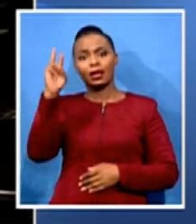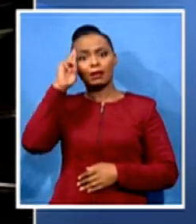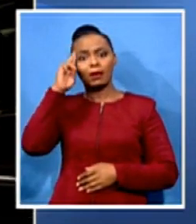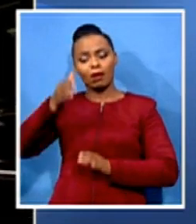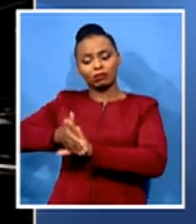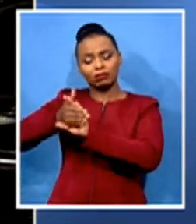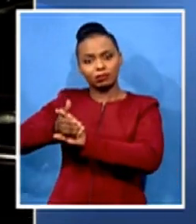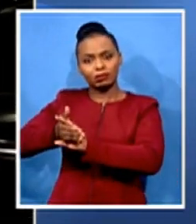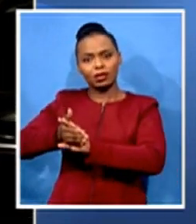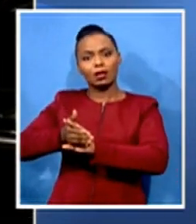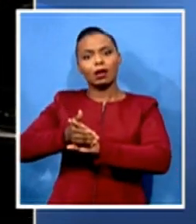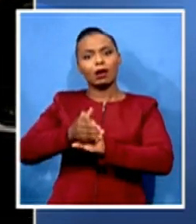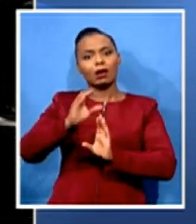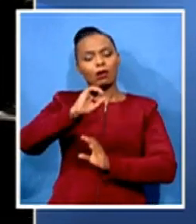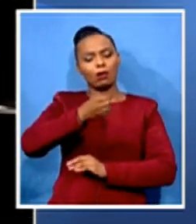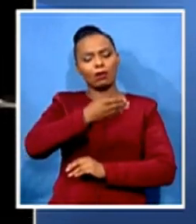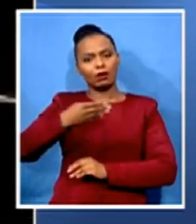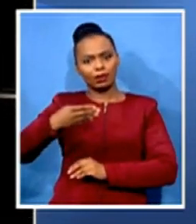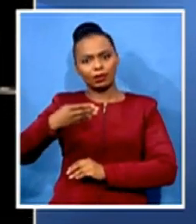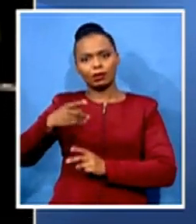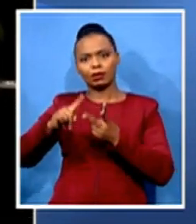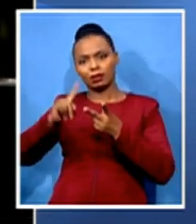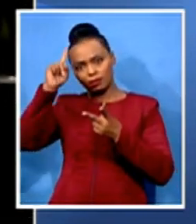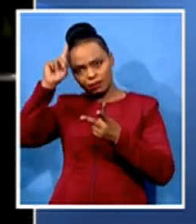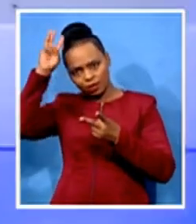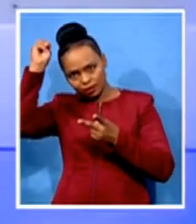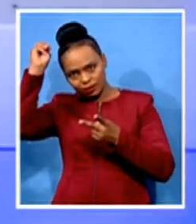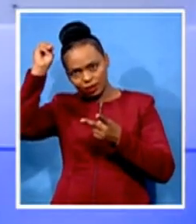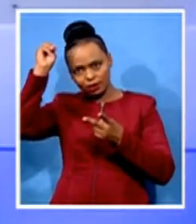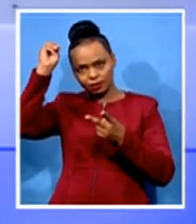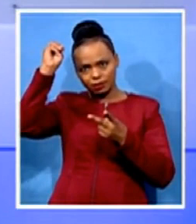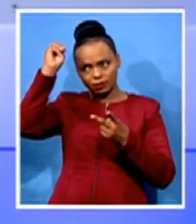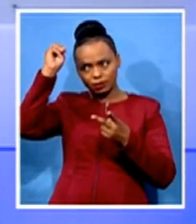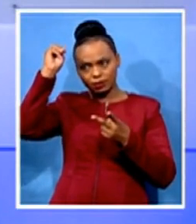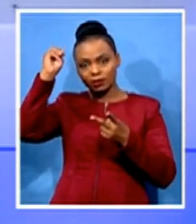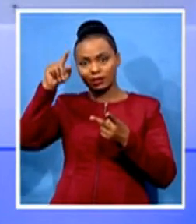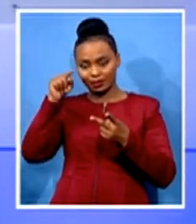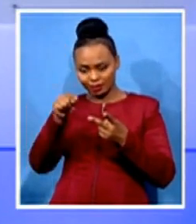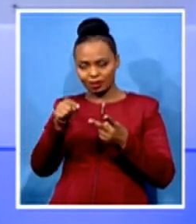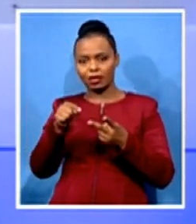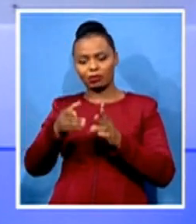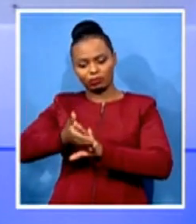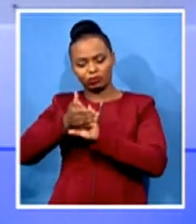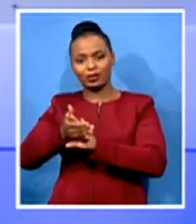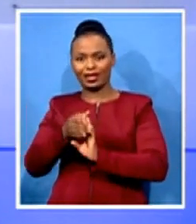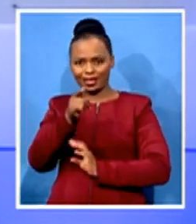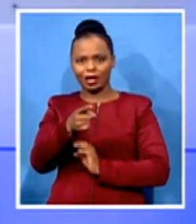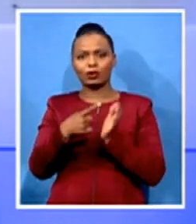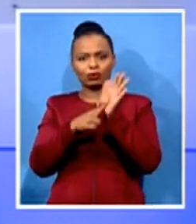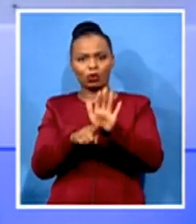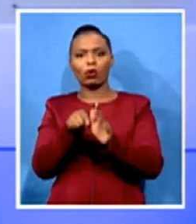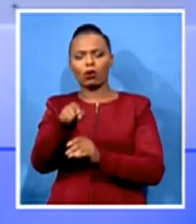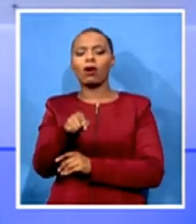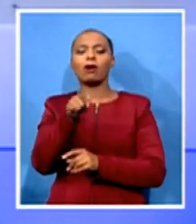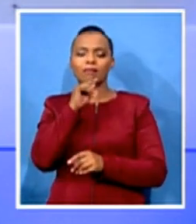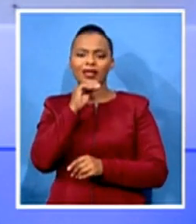memorial? That was a sign that things were about to change. I'm to have to ask you to hold on to your